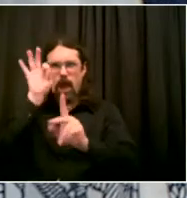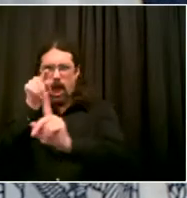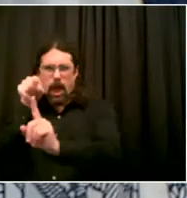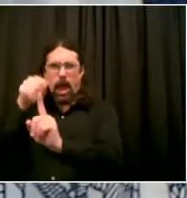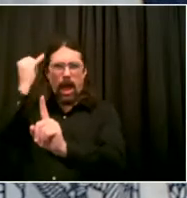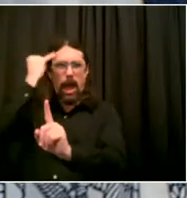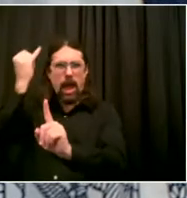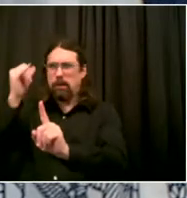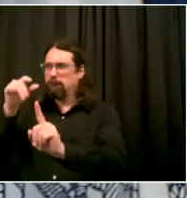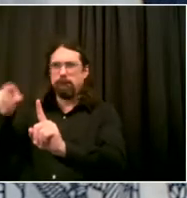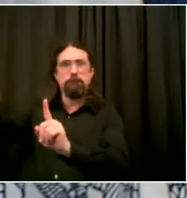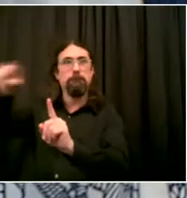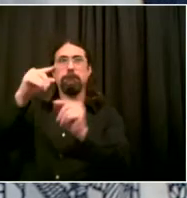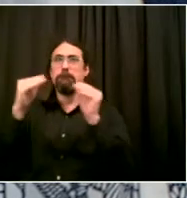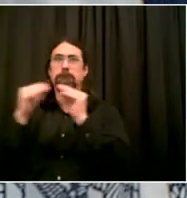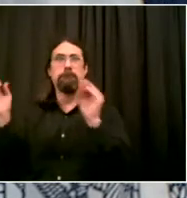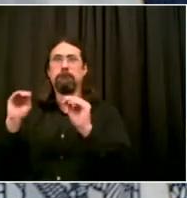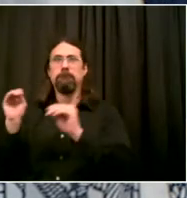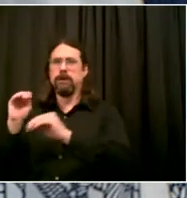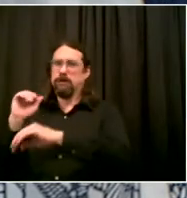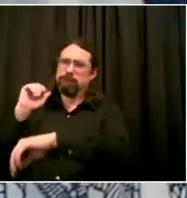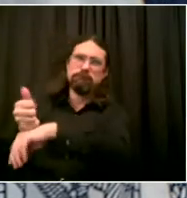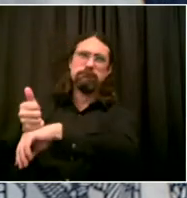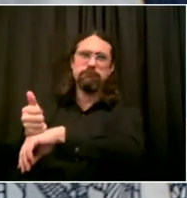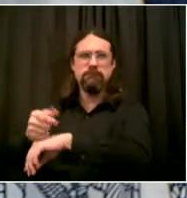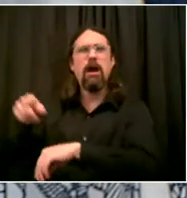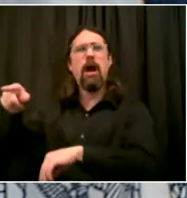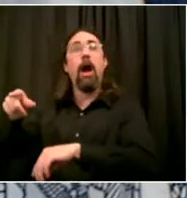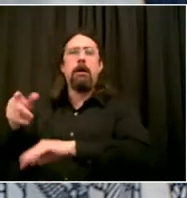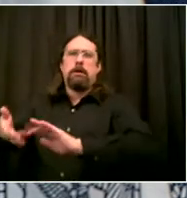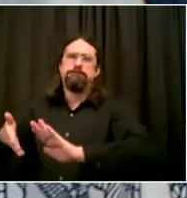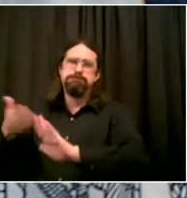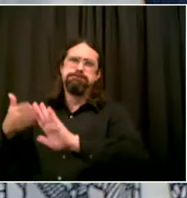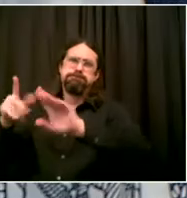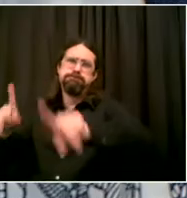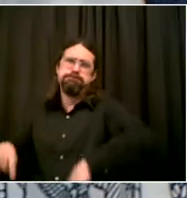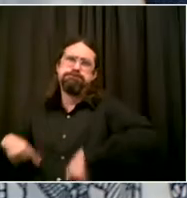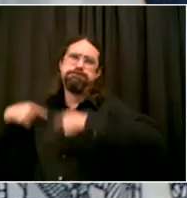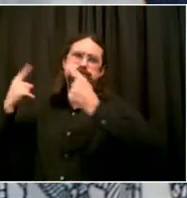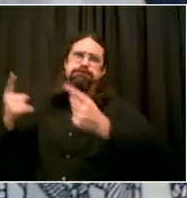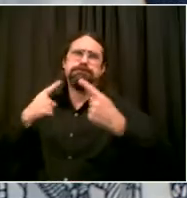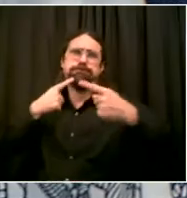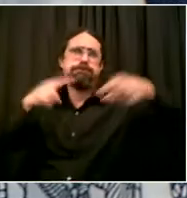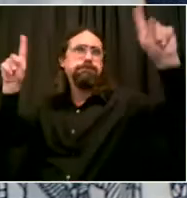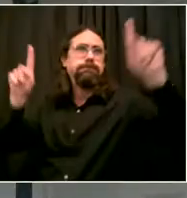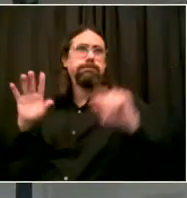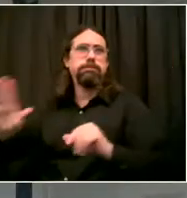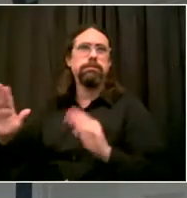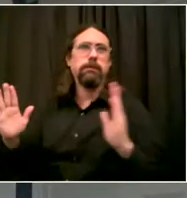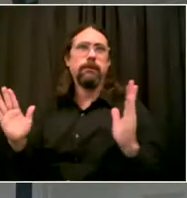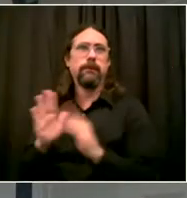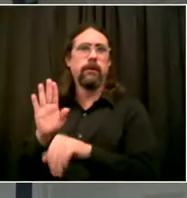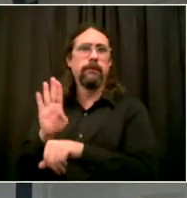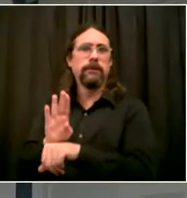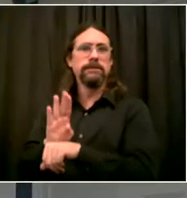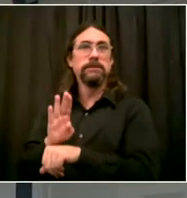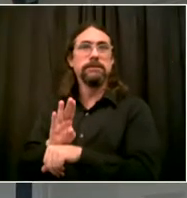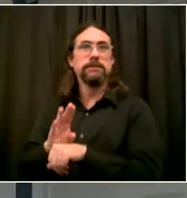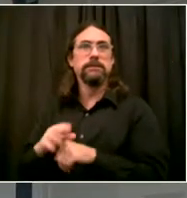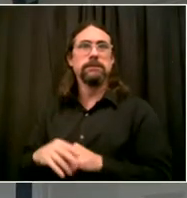keep her business going and to employ people from her community. My great pleasure to introduce to you, Rosanna Medina.